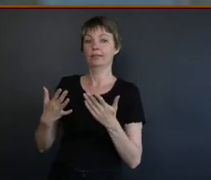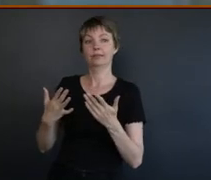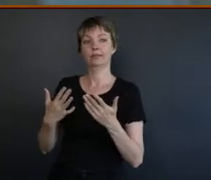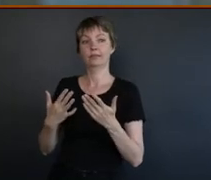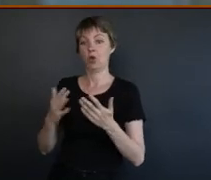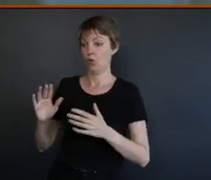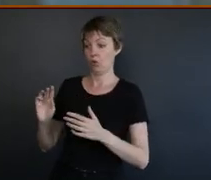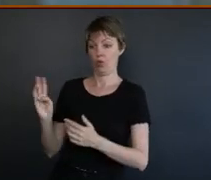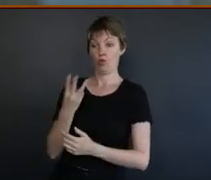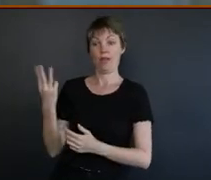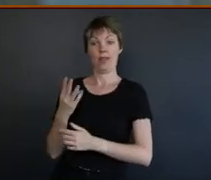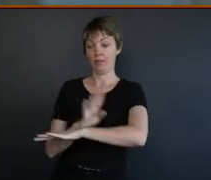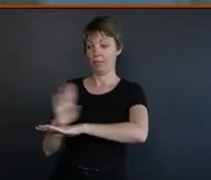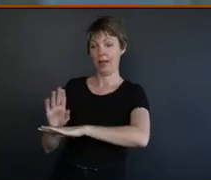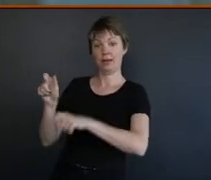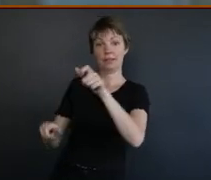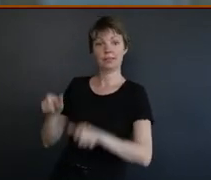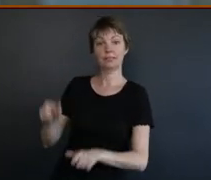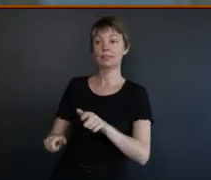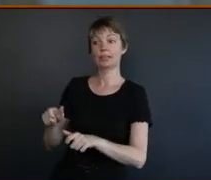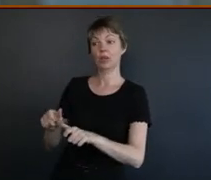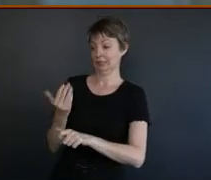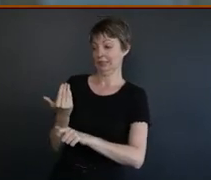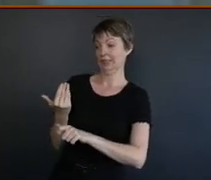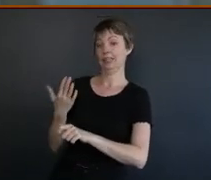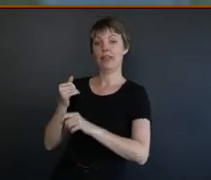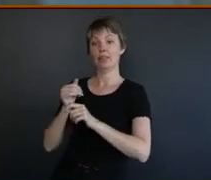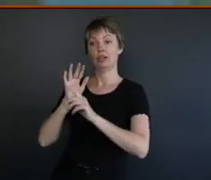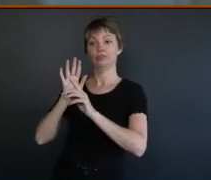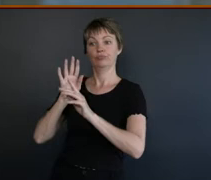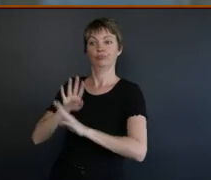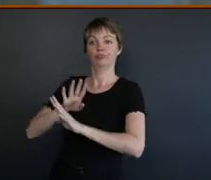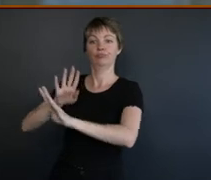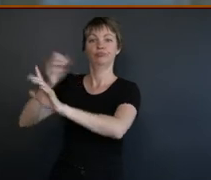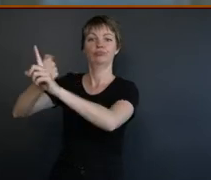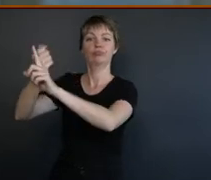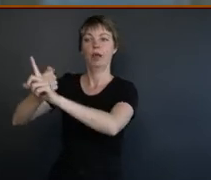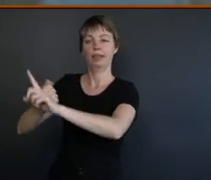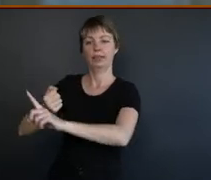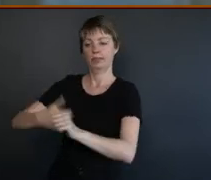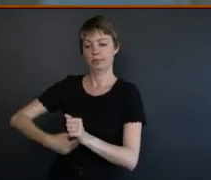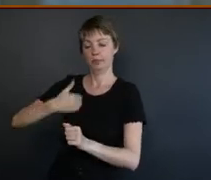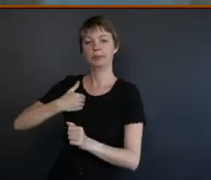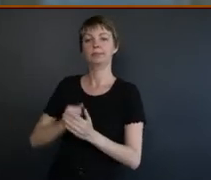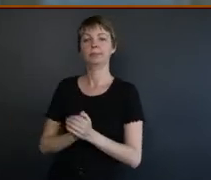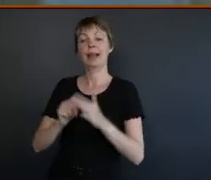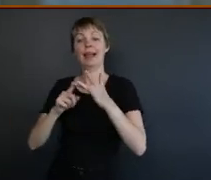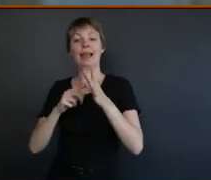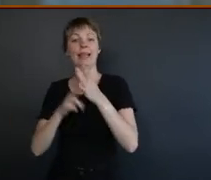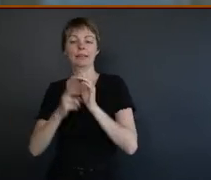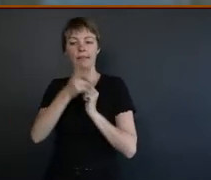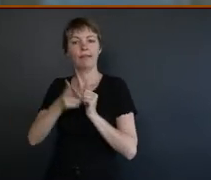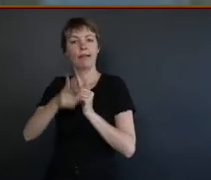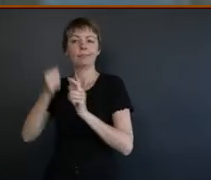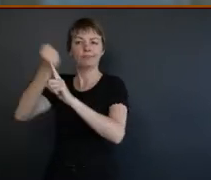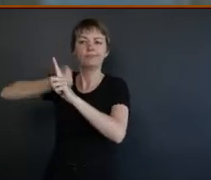afternoon. So let's keep an eye on their hydration. Ian is an activist and makes repeated calls for Australia